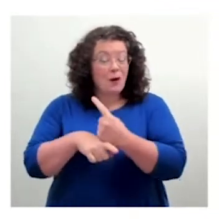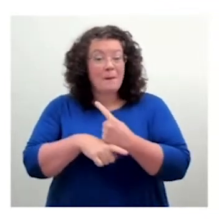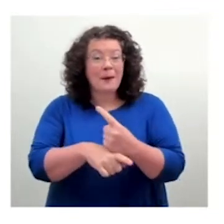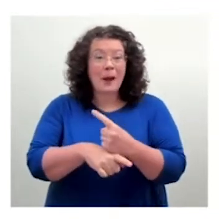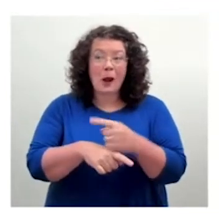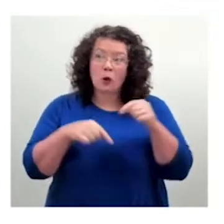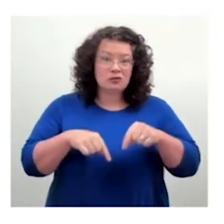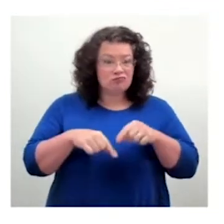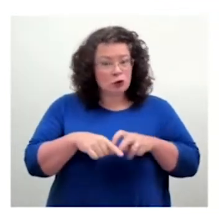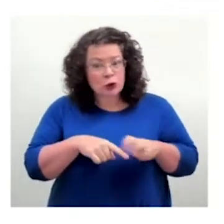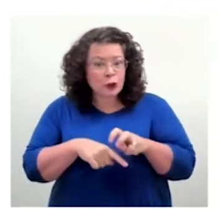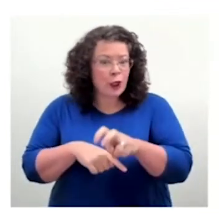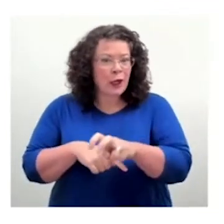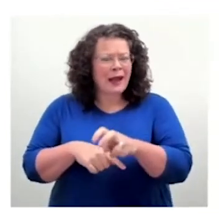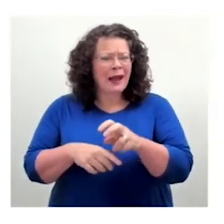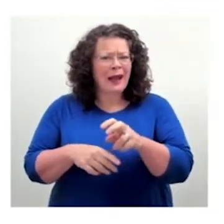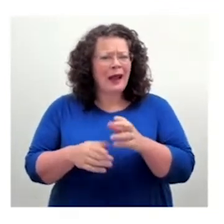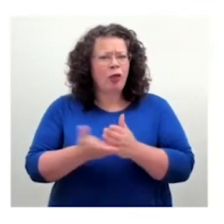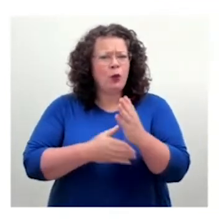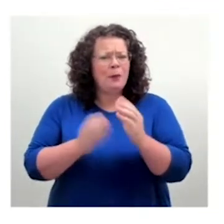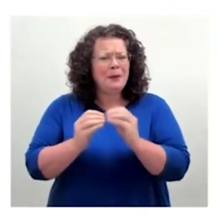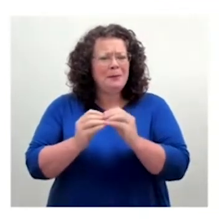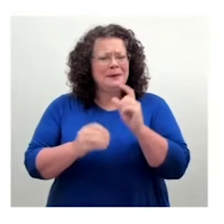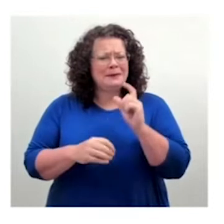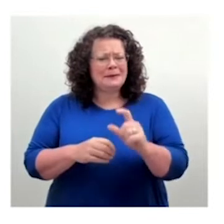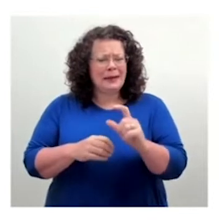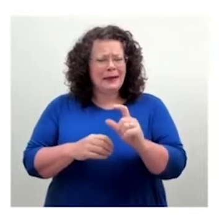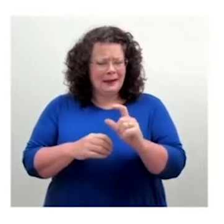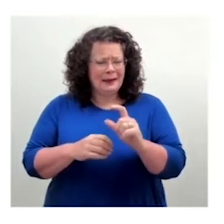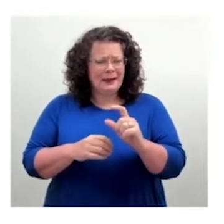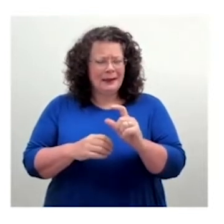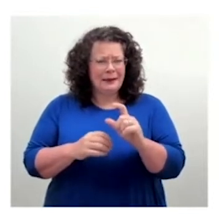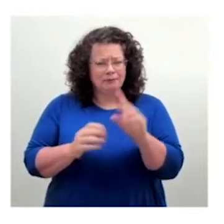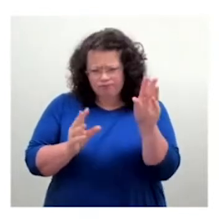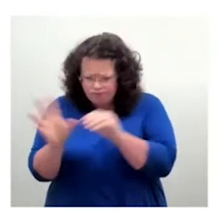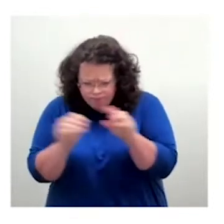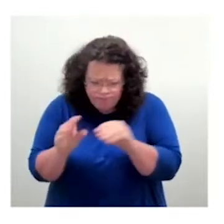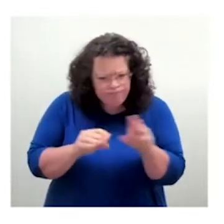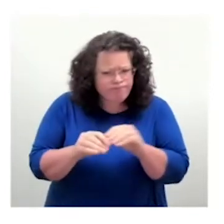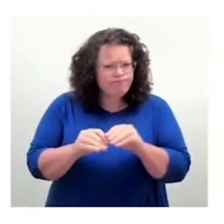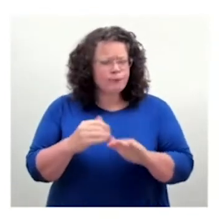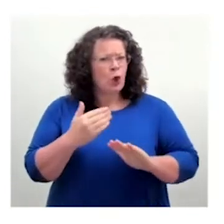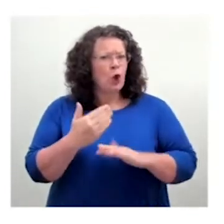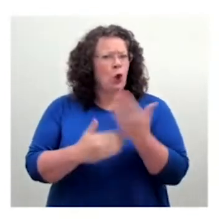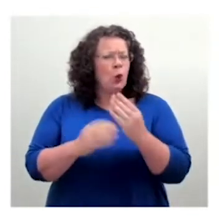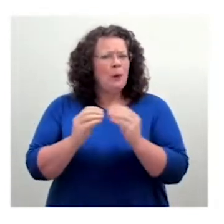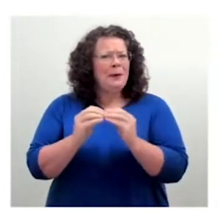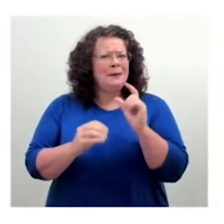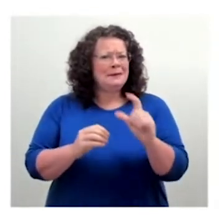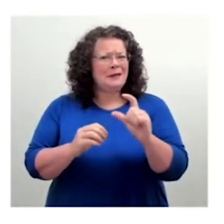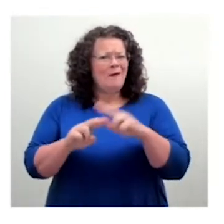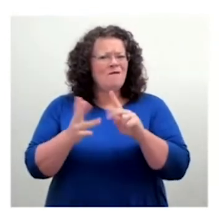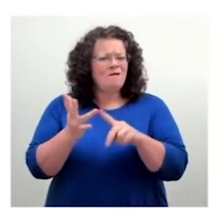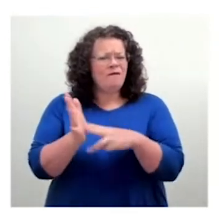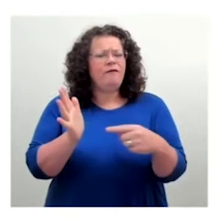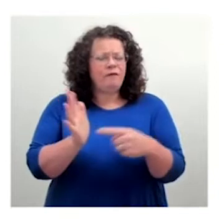together this new BBC font that they worked on. And there'll be a few hints and tips as well at the end, and looking